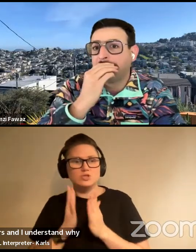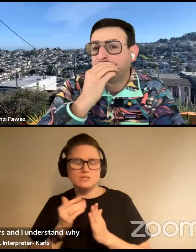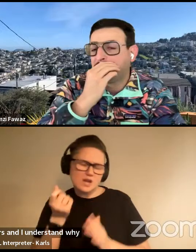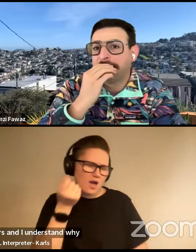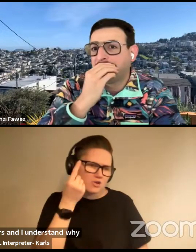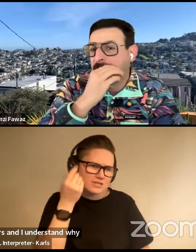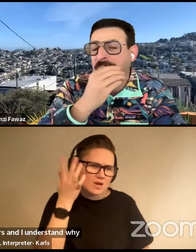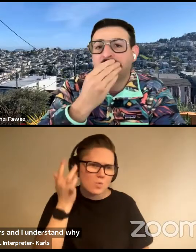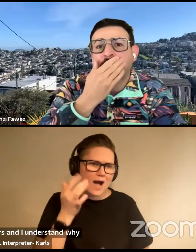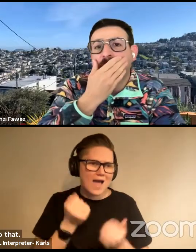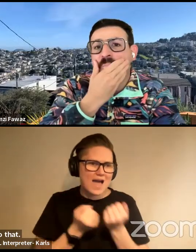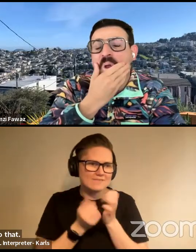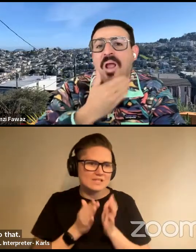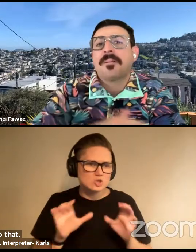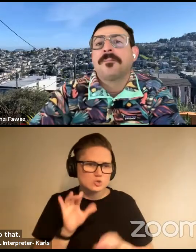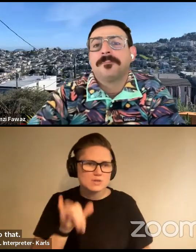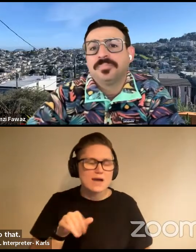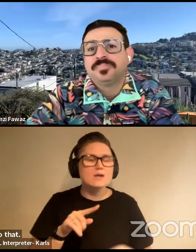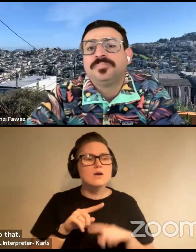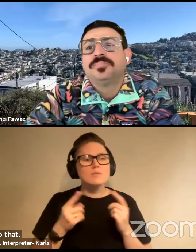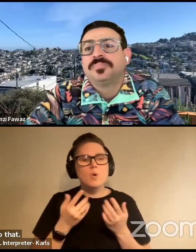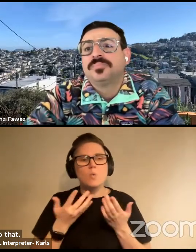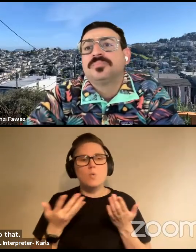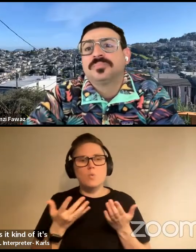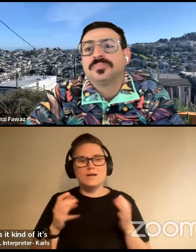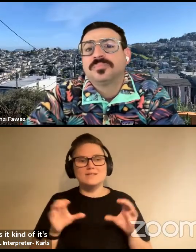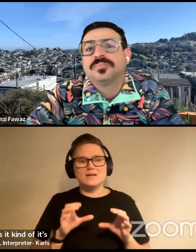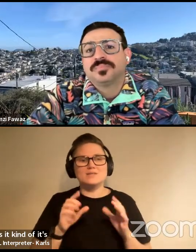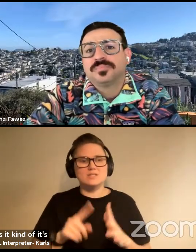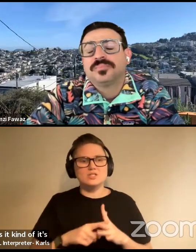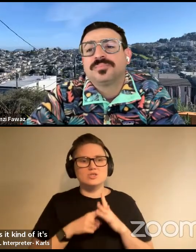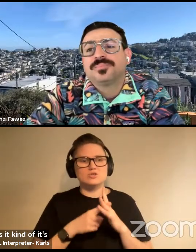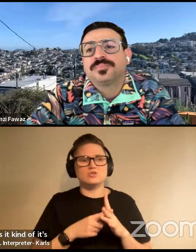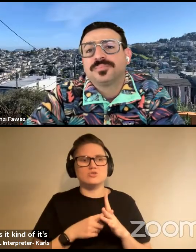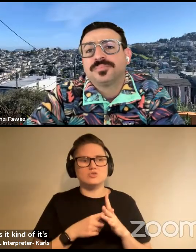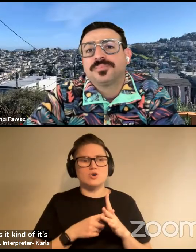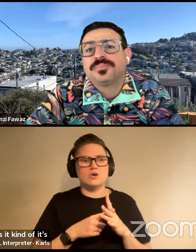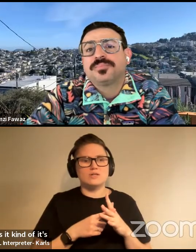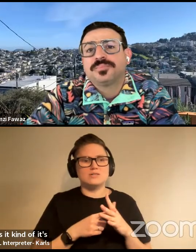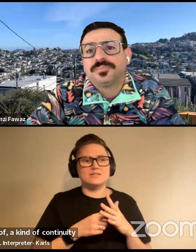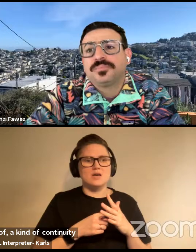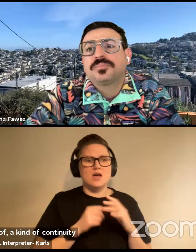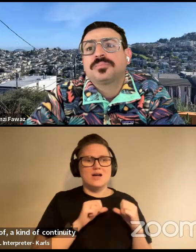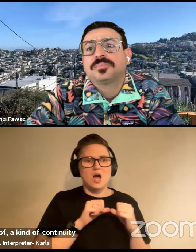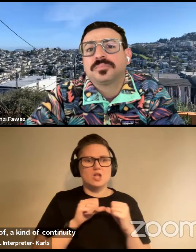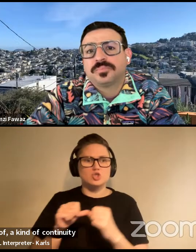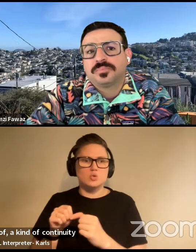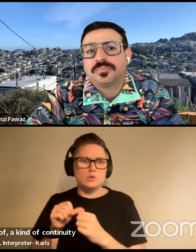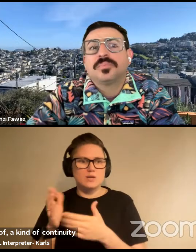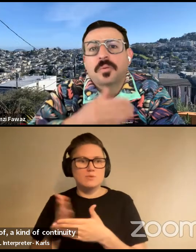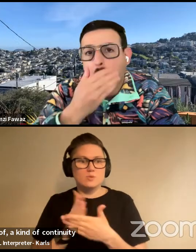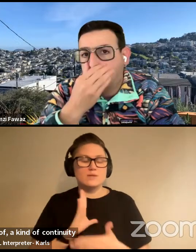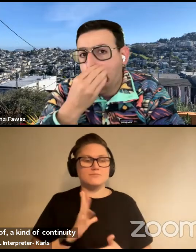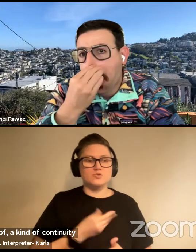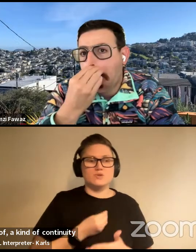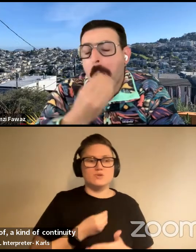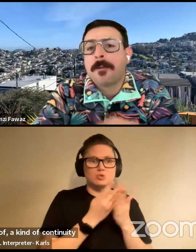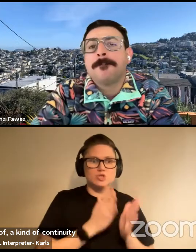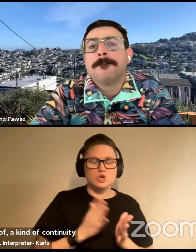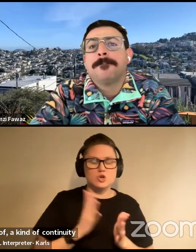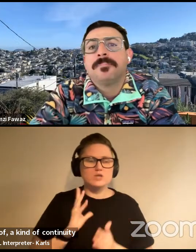But what that does is it kind of, it asserts a kind of continuity between trans prisoners and trans people who are not incarcerated.